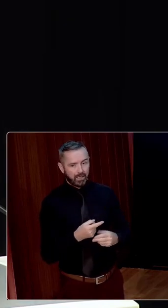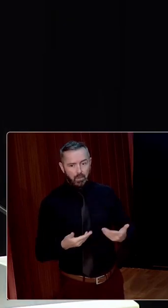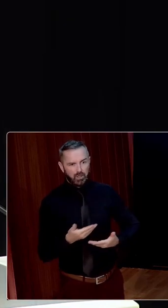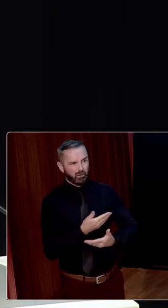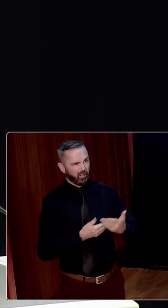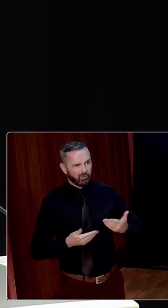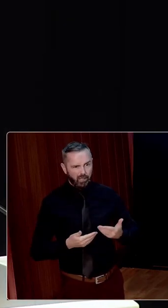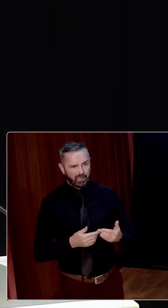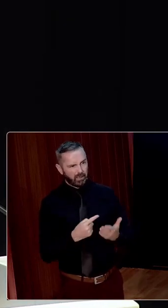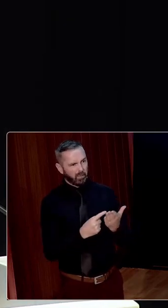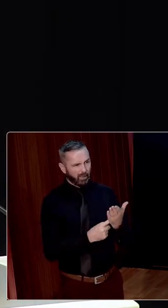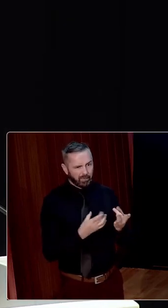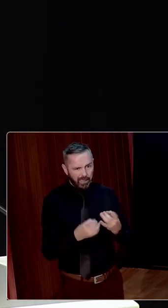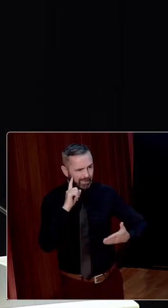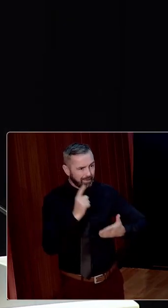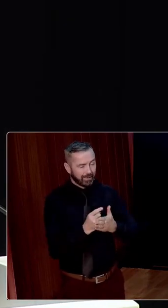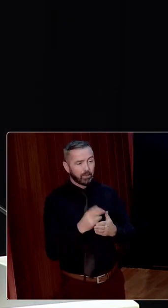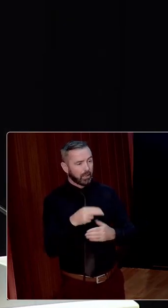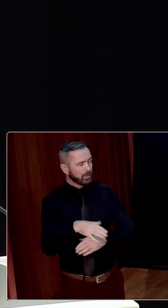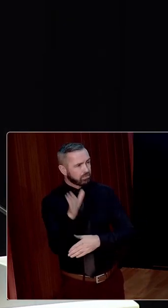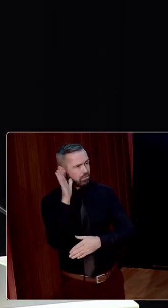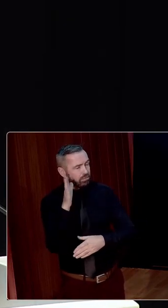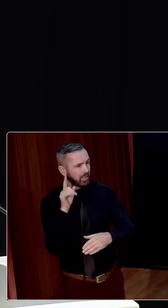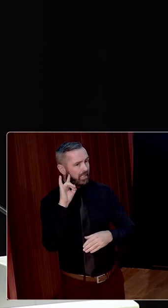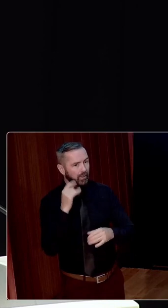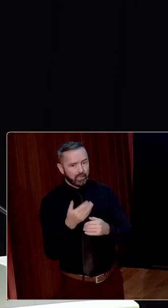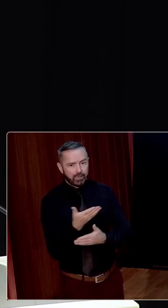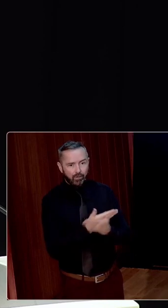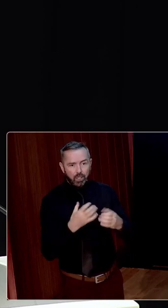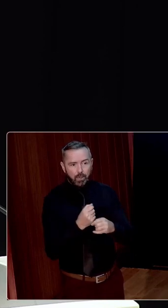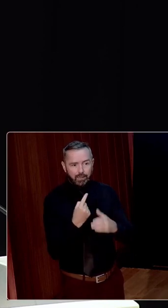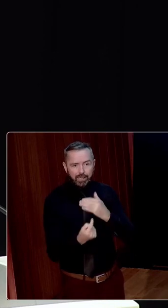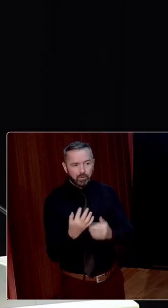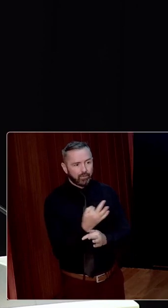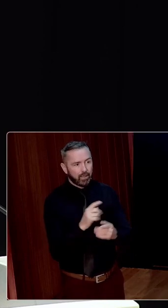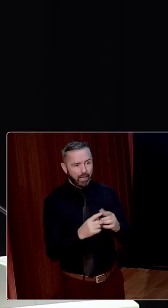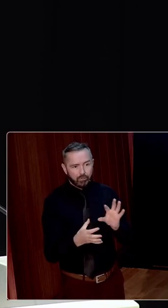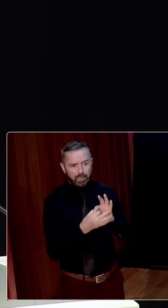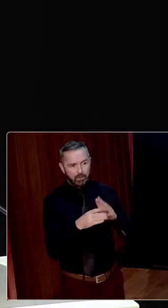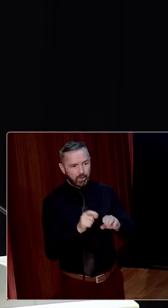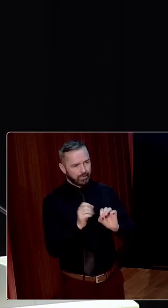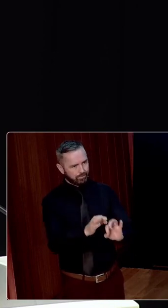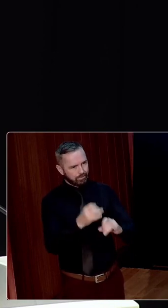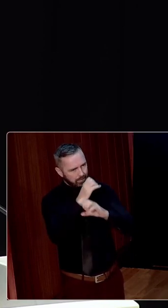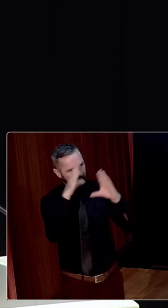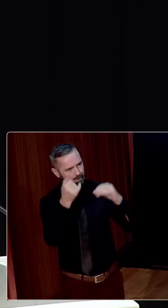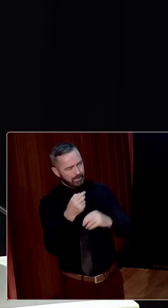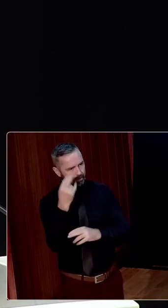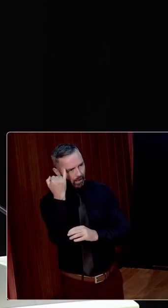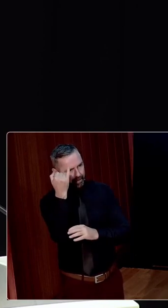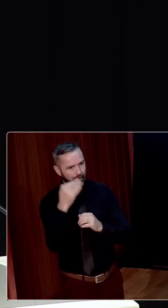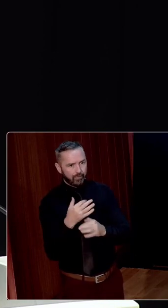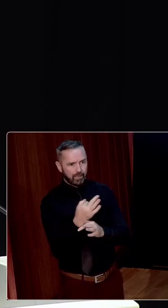can literally listen to these conversations about these individual families and their relationship to this idealised notion of the Irish